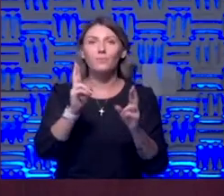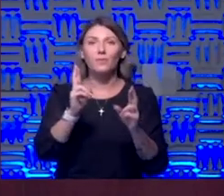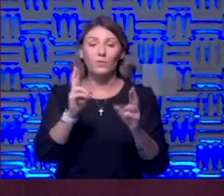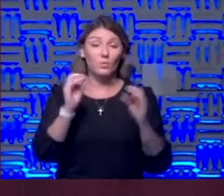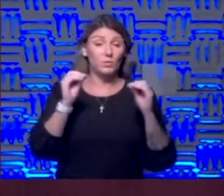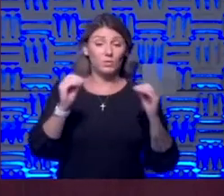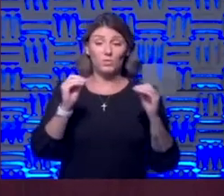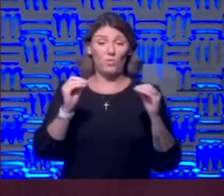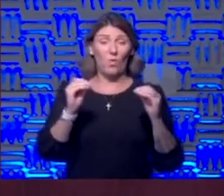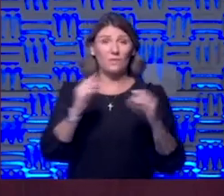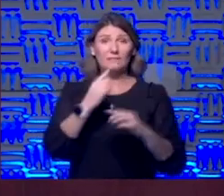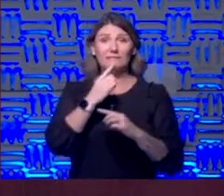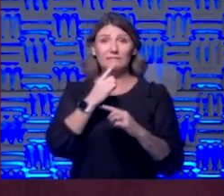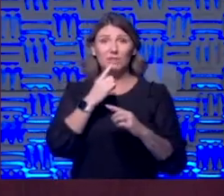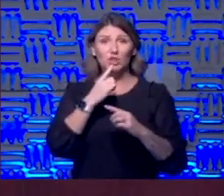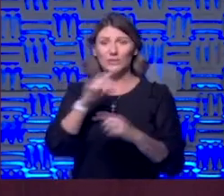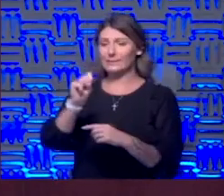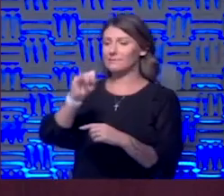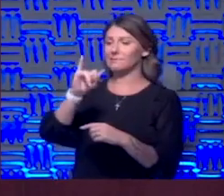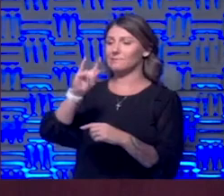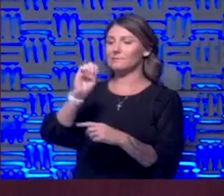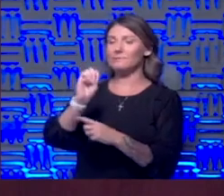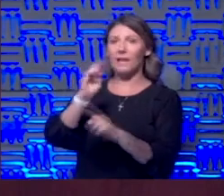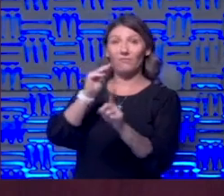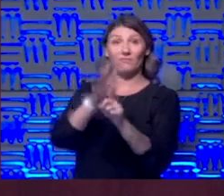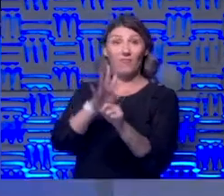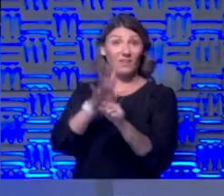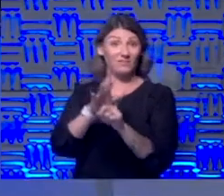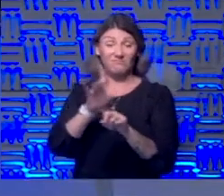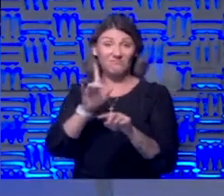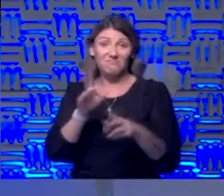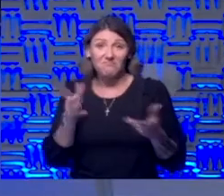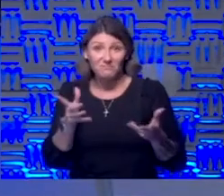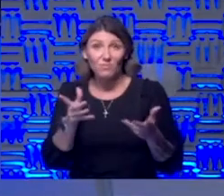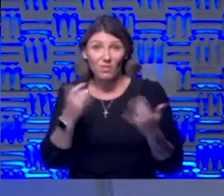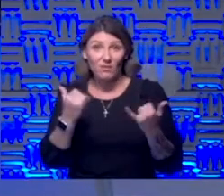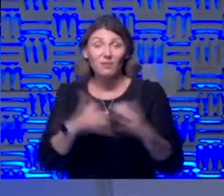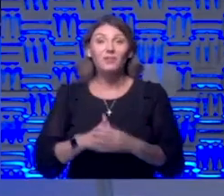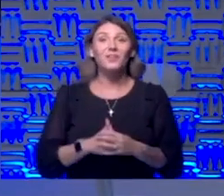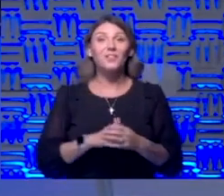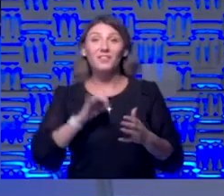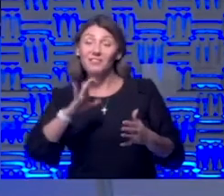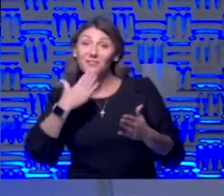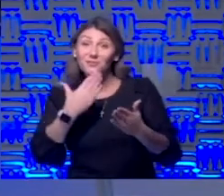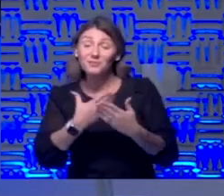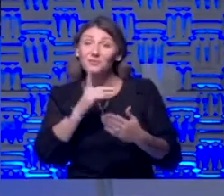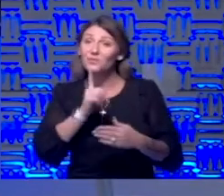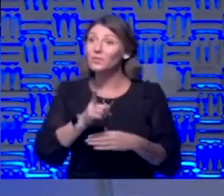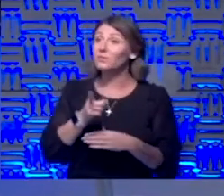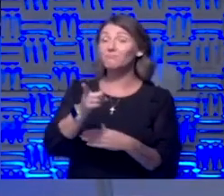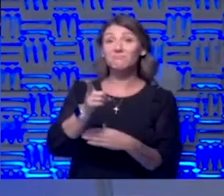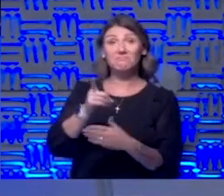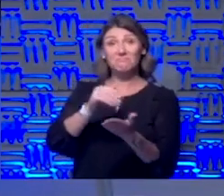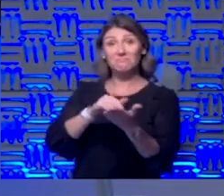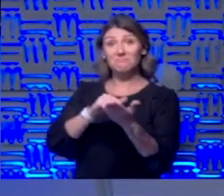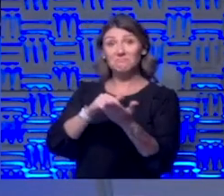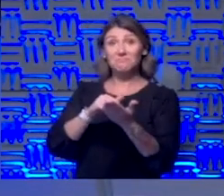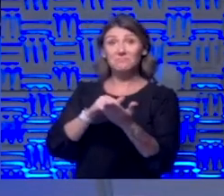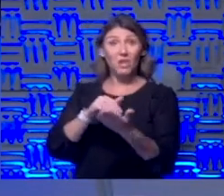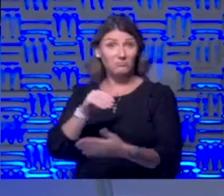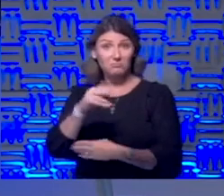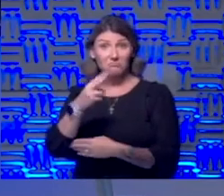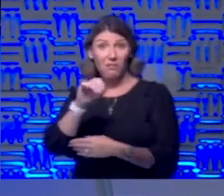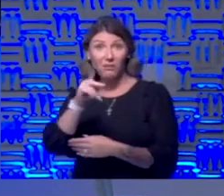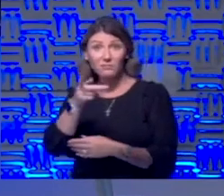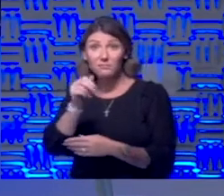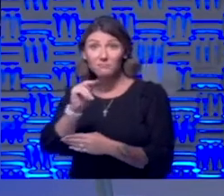serious safety concerns that we can um point out to at least for now yeah no that kind of kept it real do you have any thoughts on that before we get to Dr. No absolutely I agree